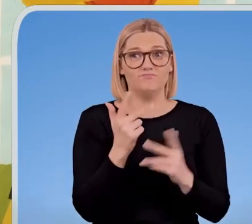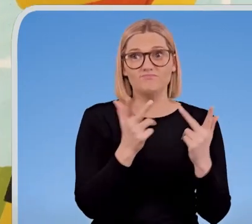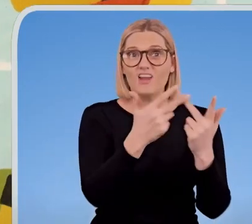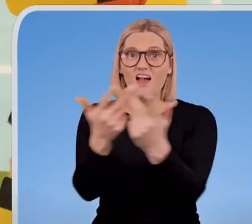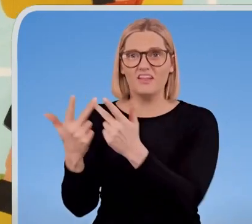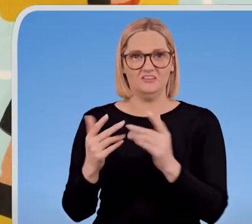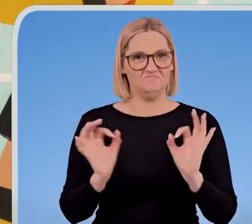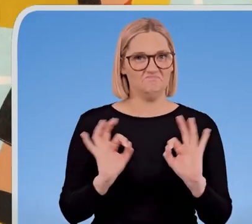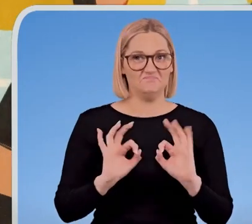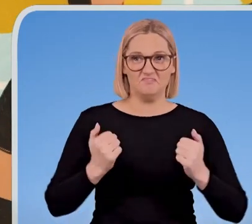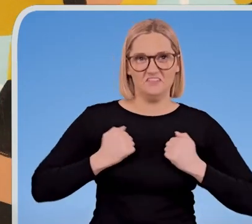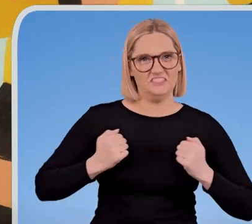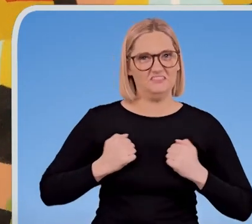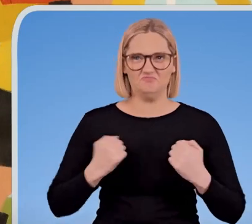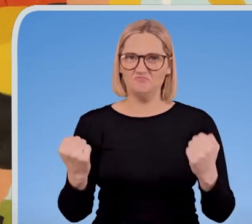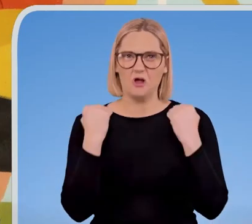Matt Formston.